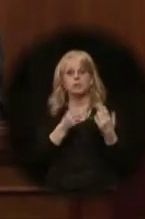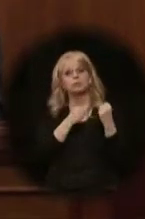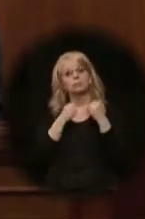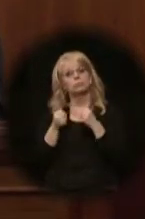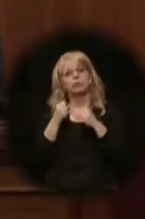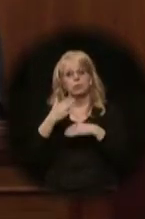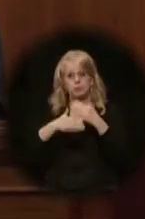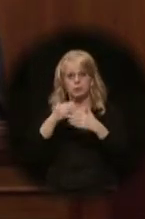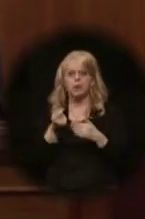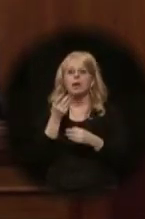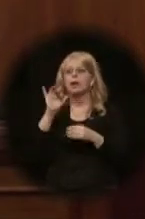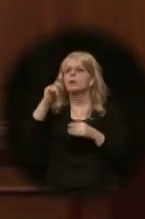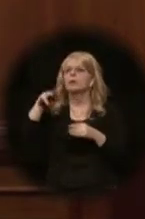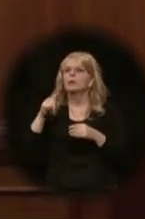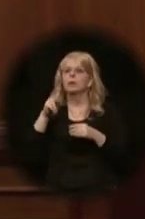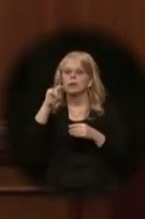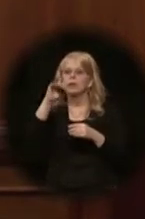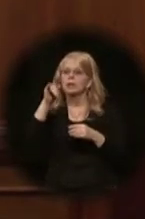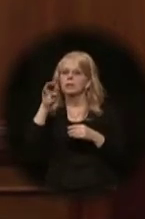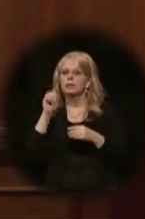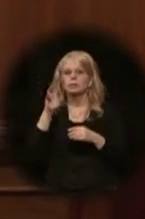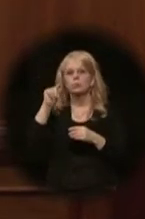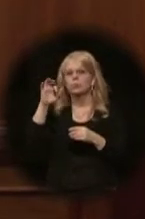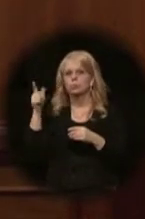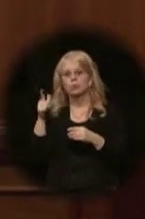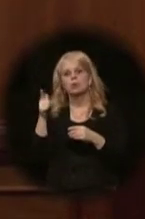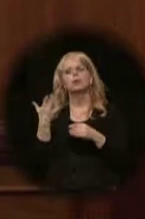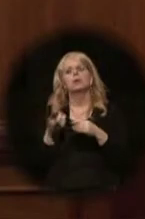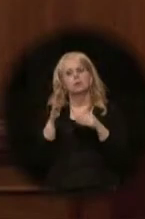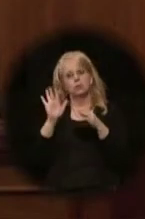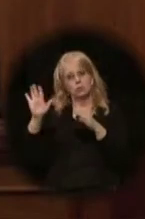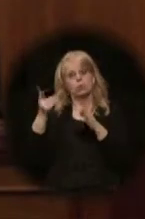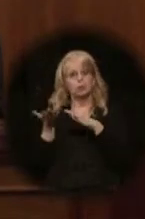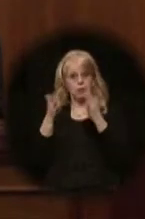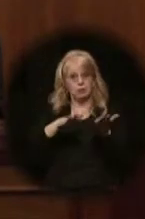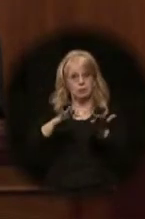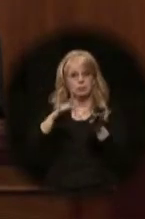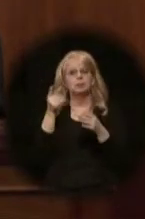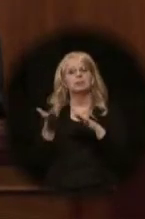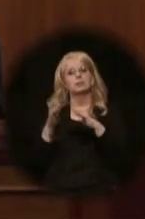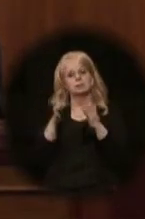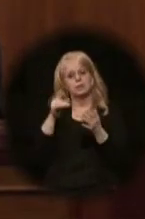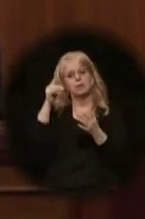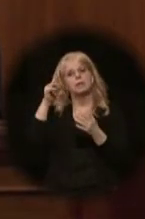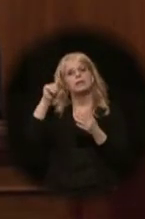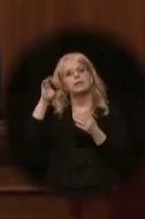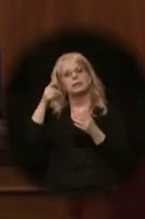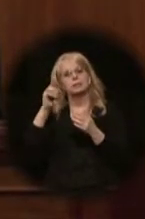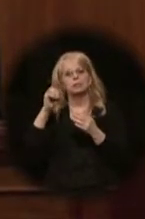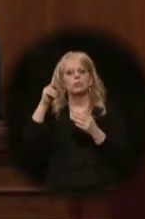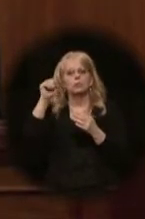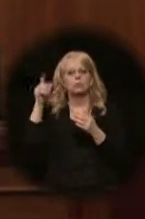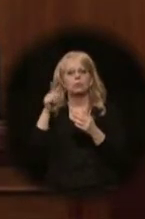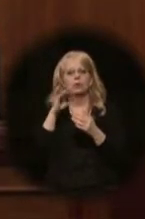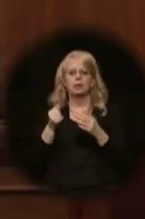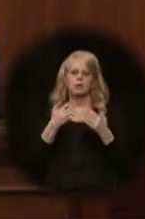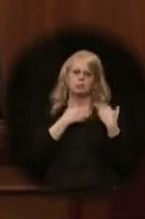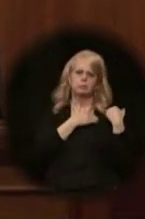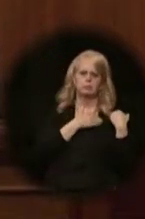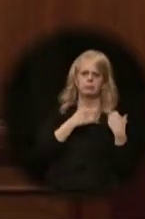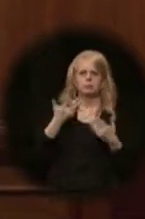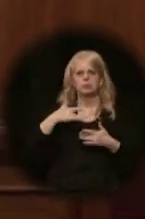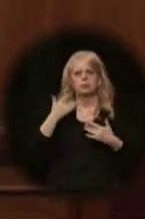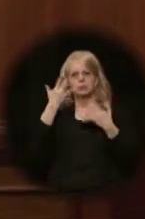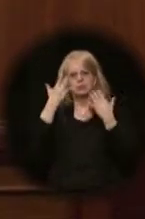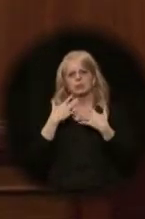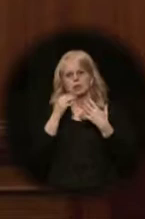April. Nikki Toll had just lost her husband, Trooper Tej Toll, and burdened with her own grief, she went to